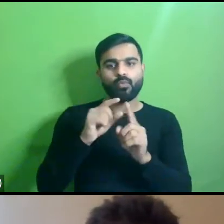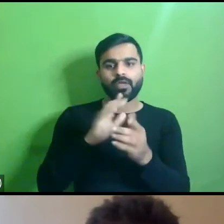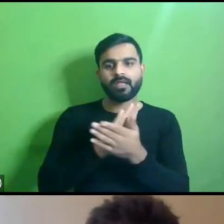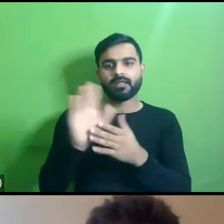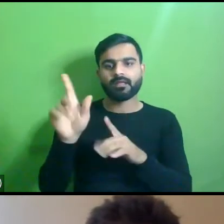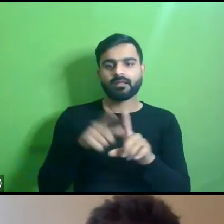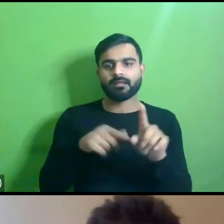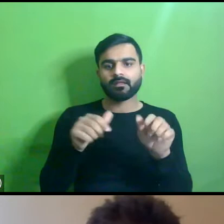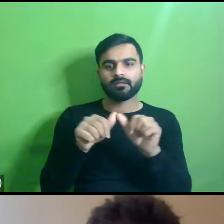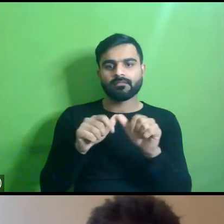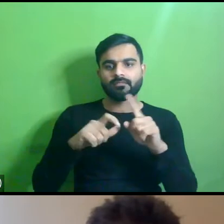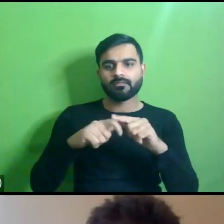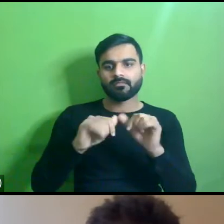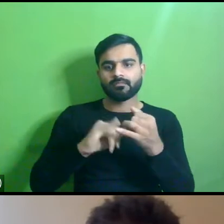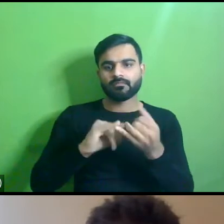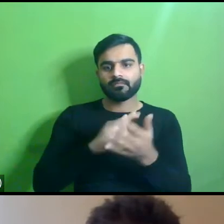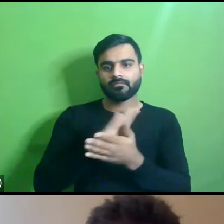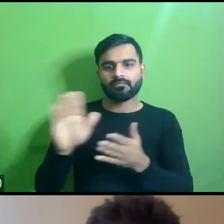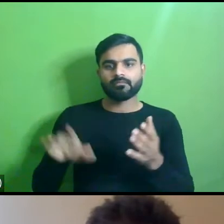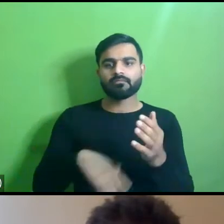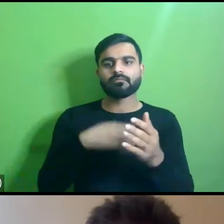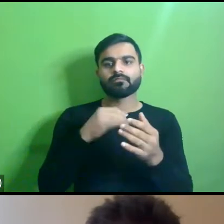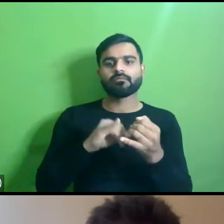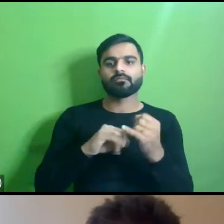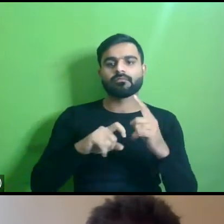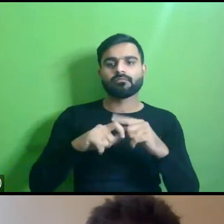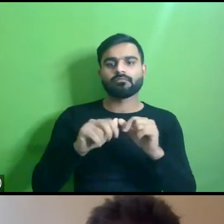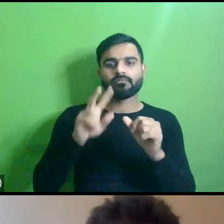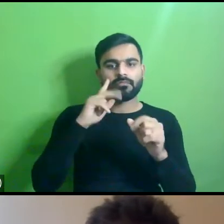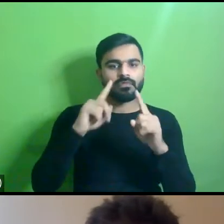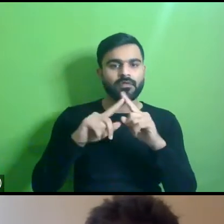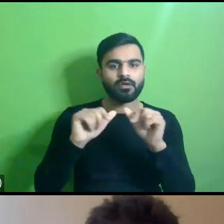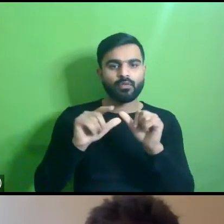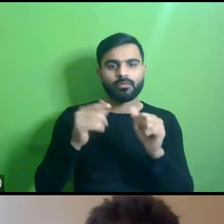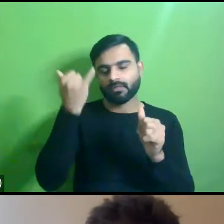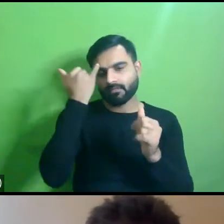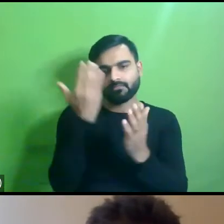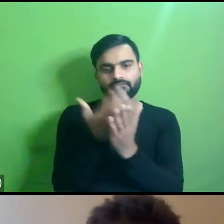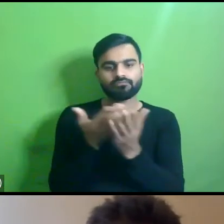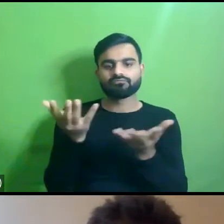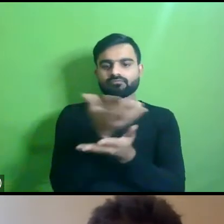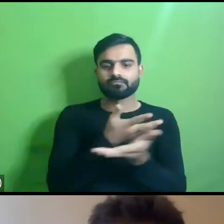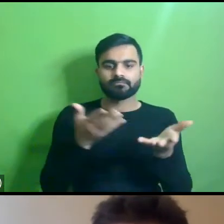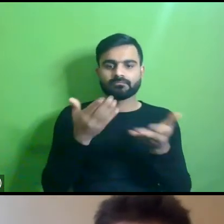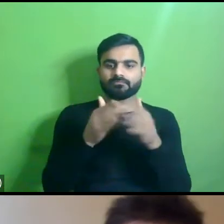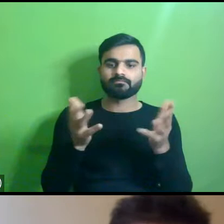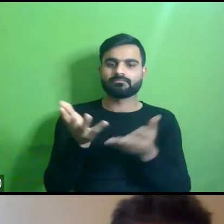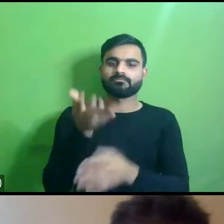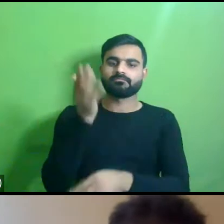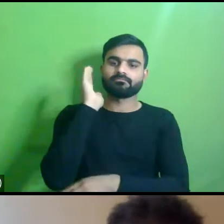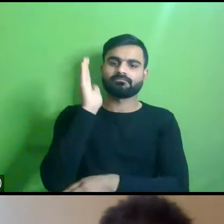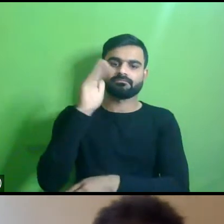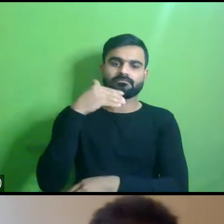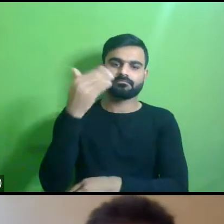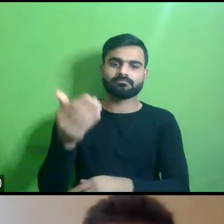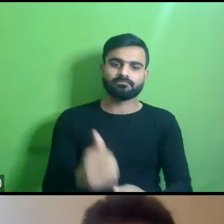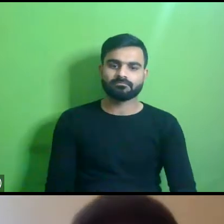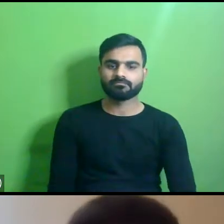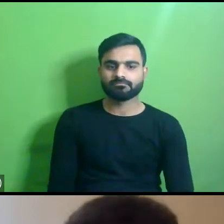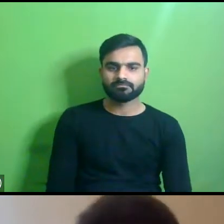mr akash and dr kavita to share their thoughts and open the discussion over to you um